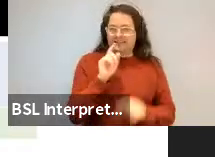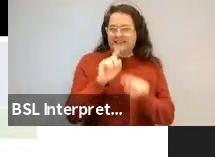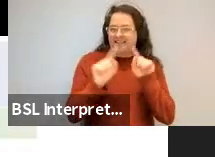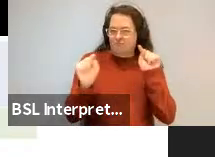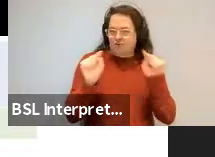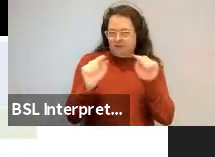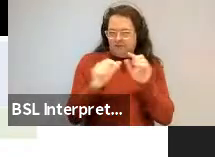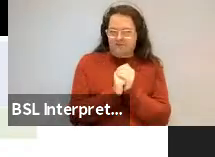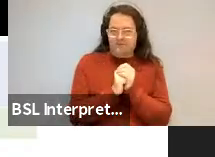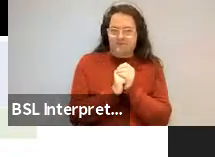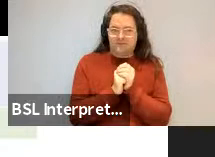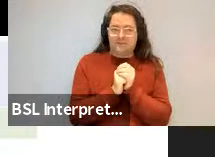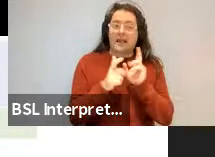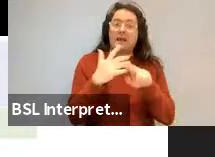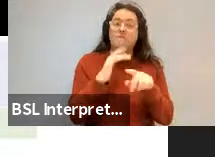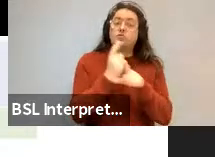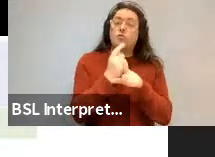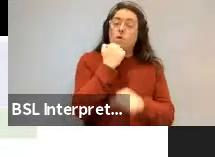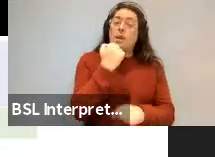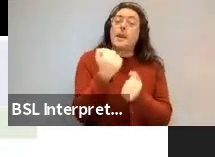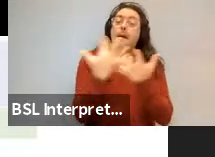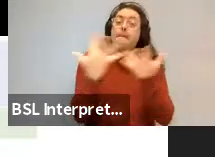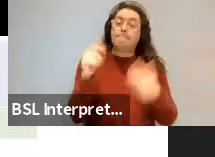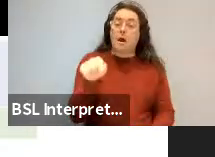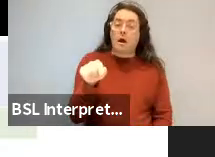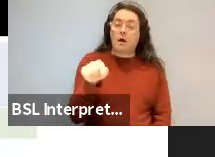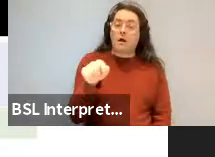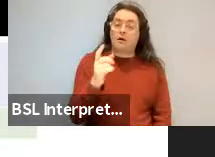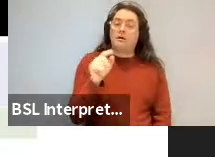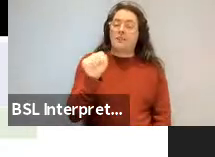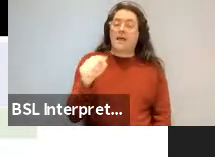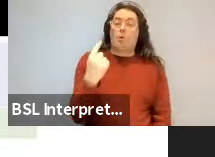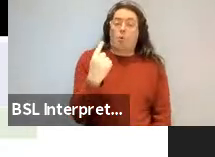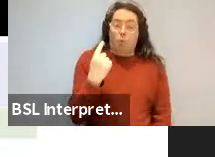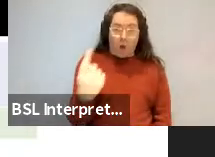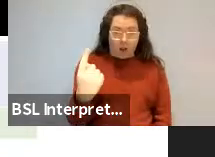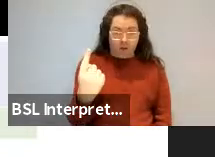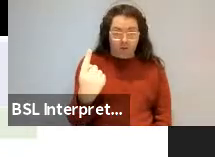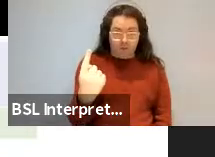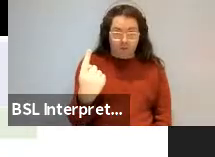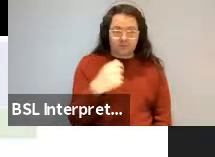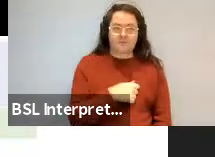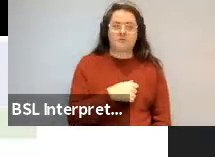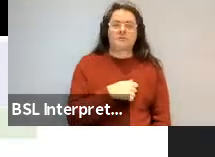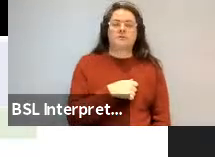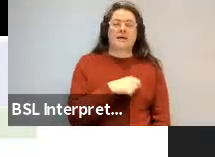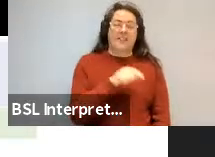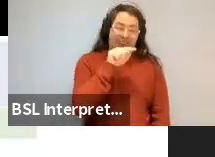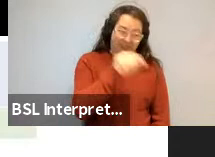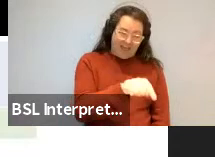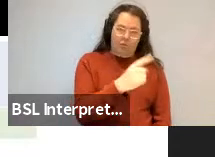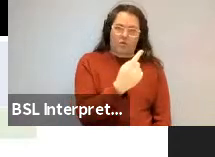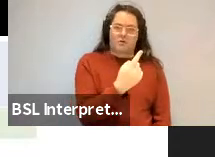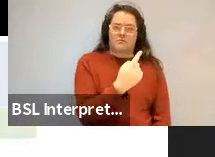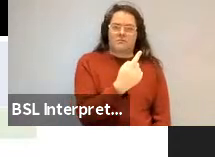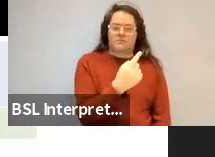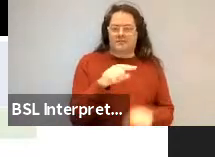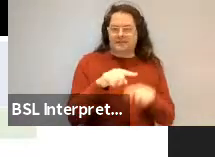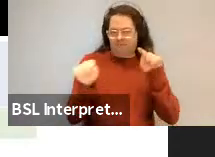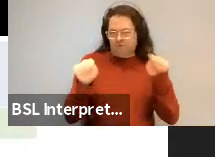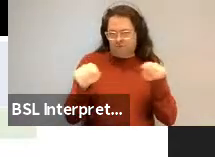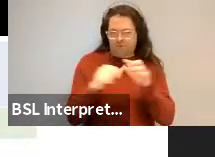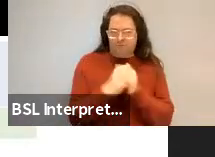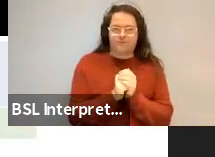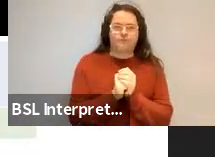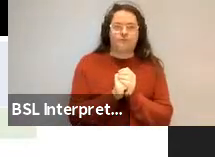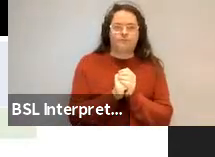imply the number, you have to stress it when there's no head noun, just one of the dogs